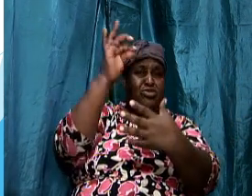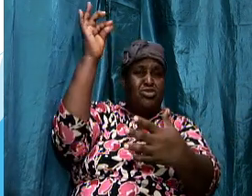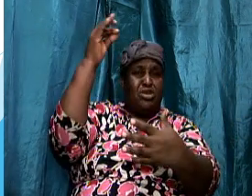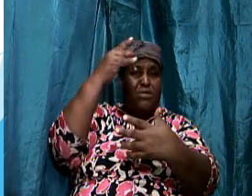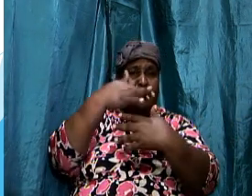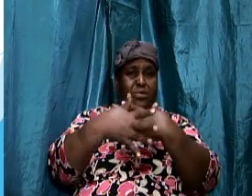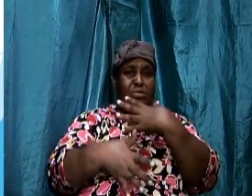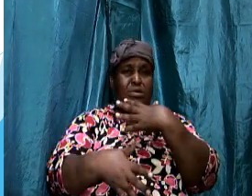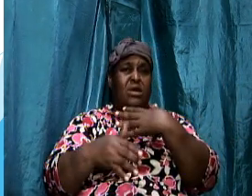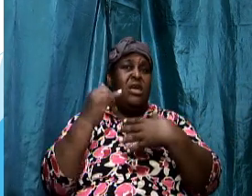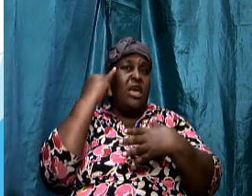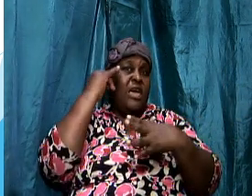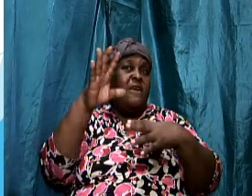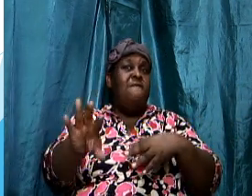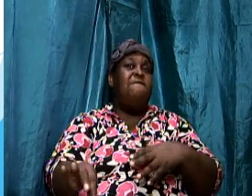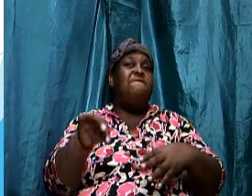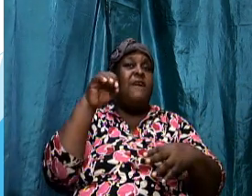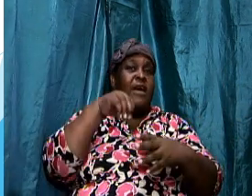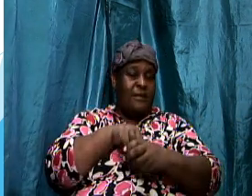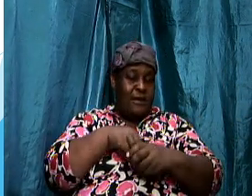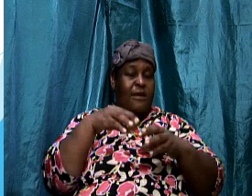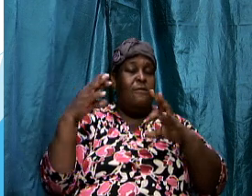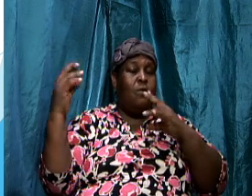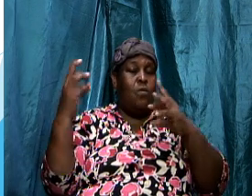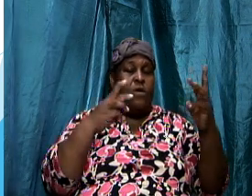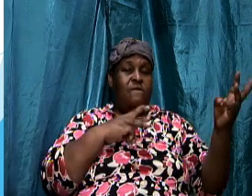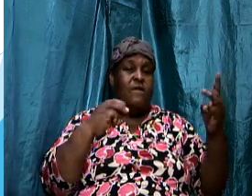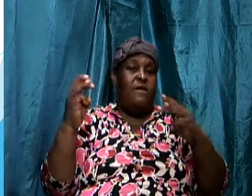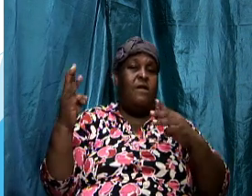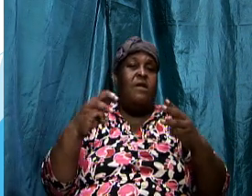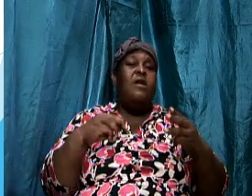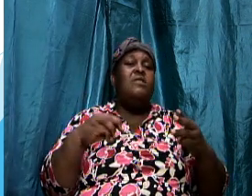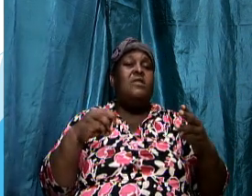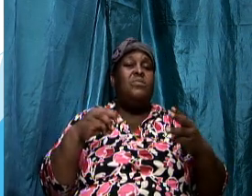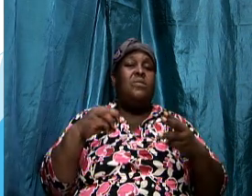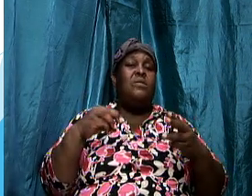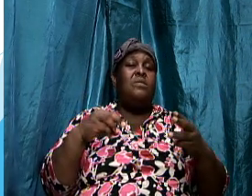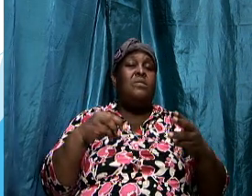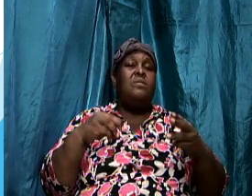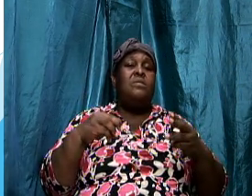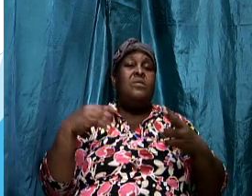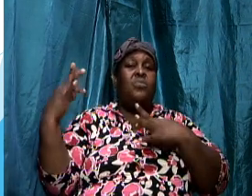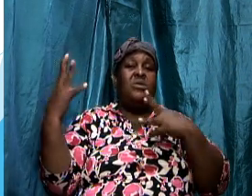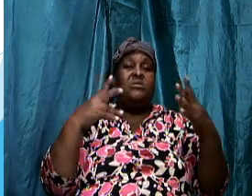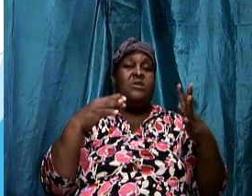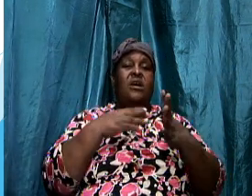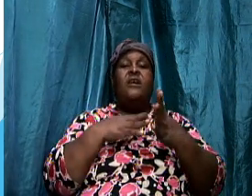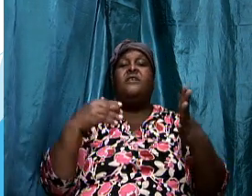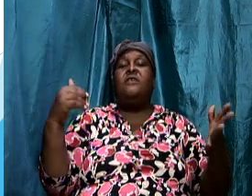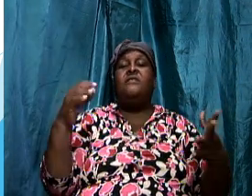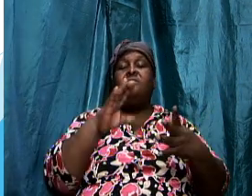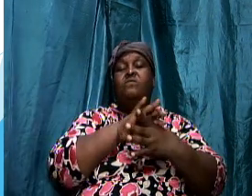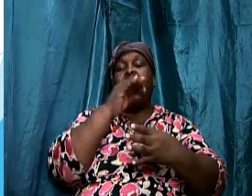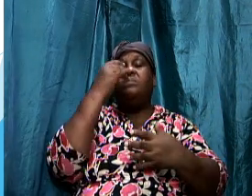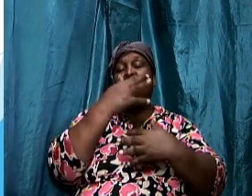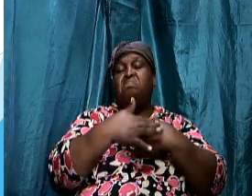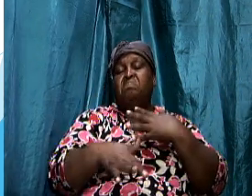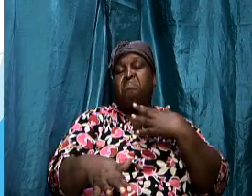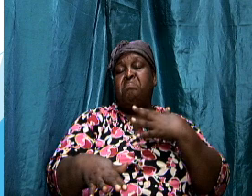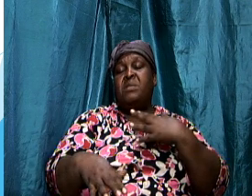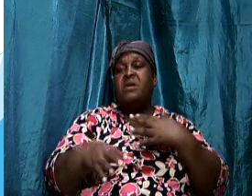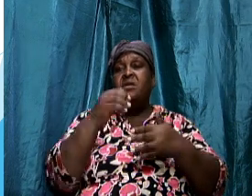in our warfare we are wrestling against flesh and blood it means something has gone wrong